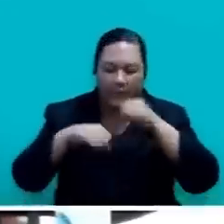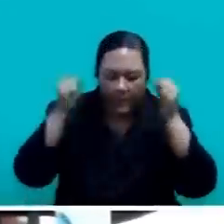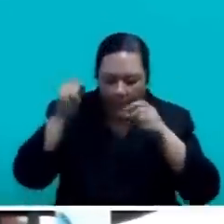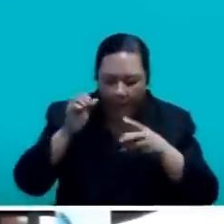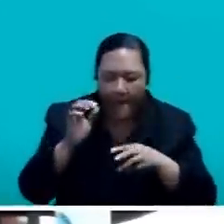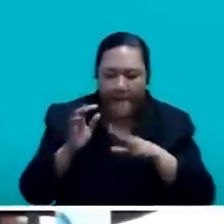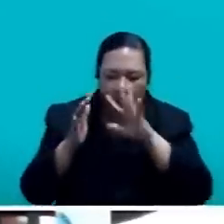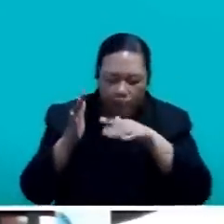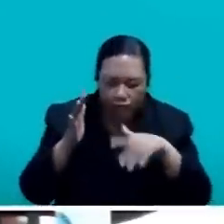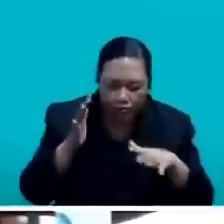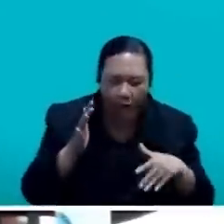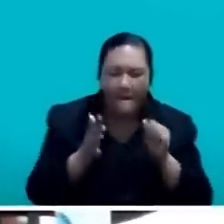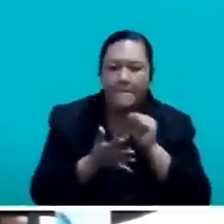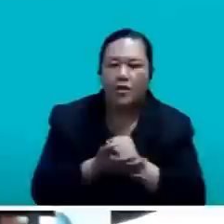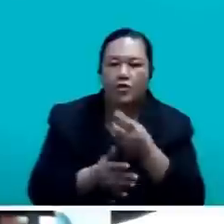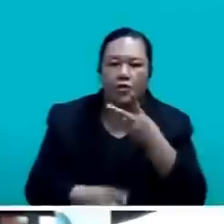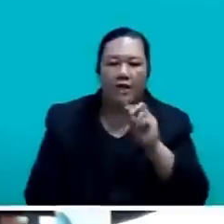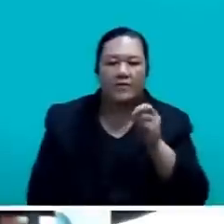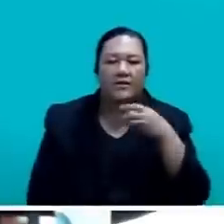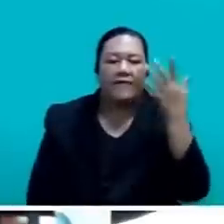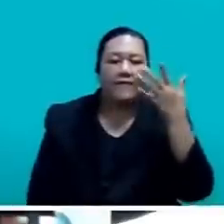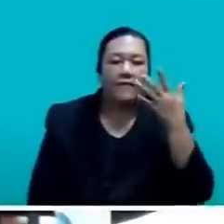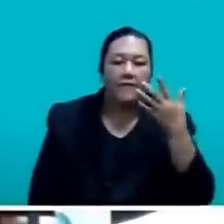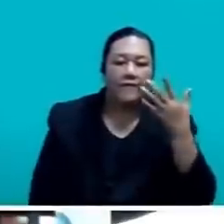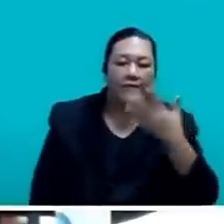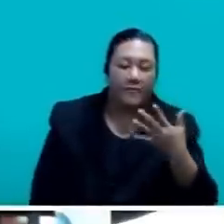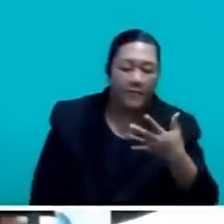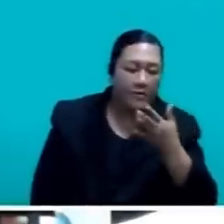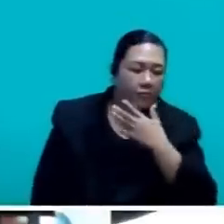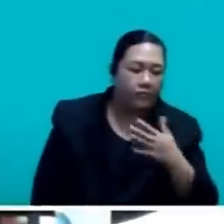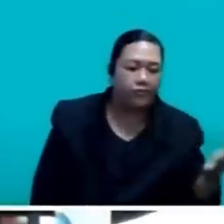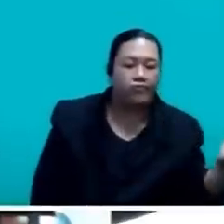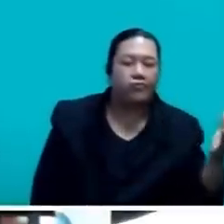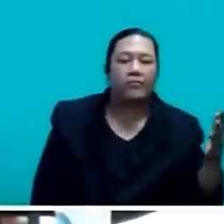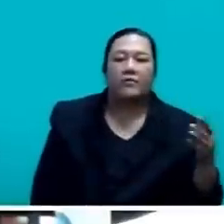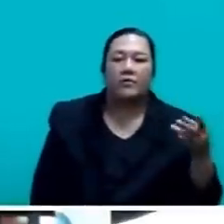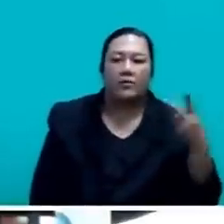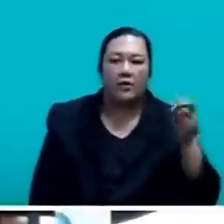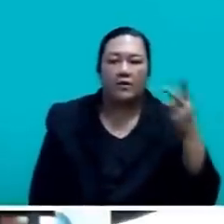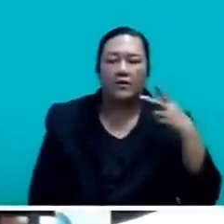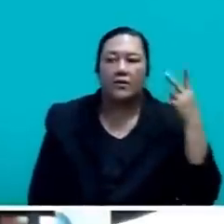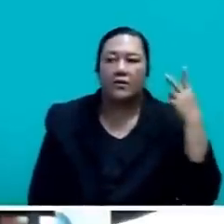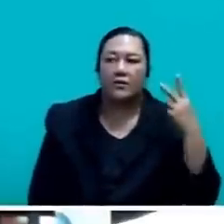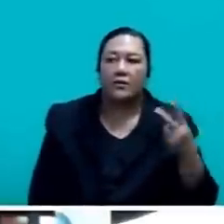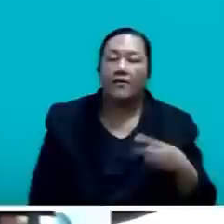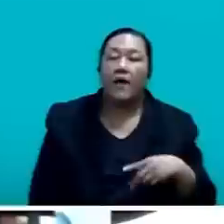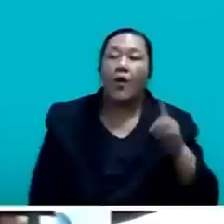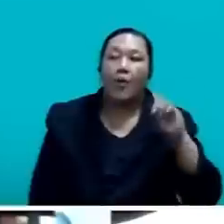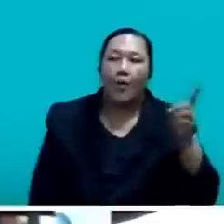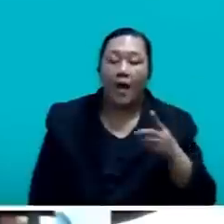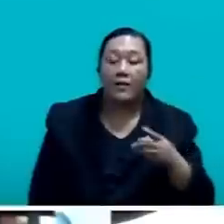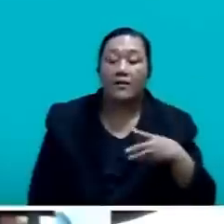2023. How much did they spend? was the actual? $29